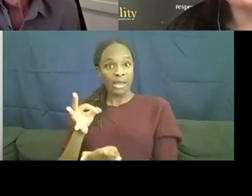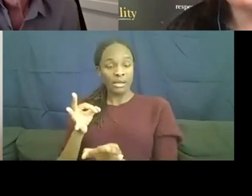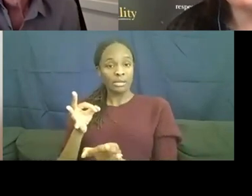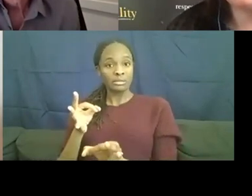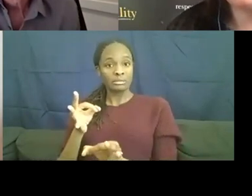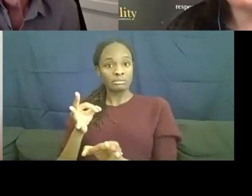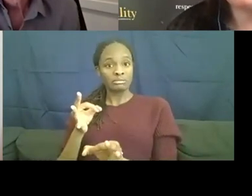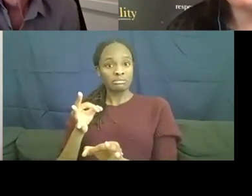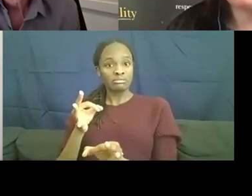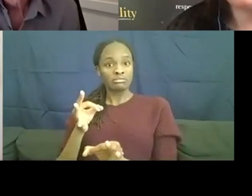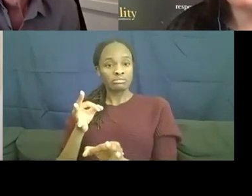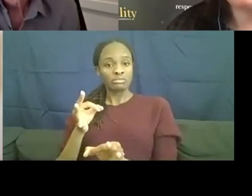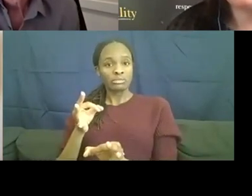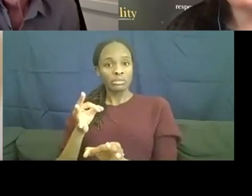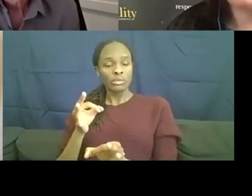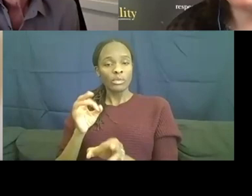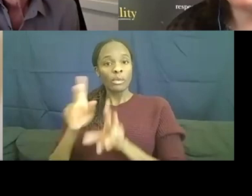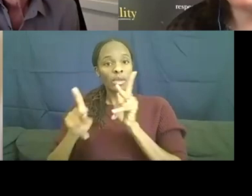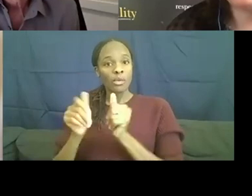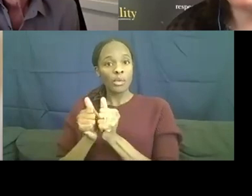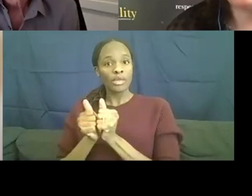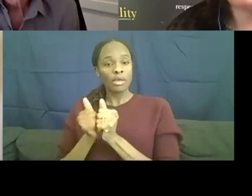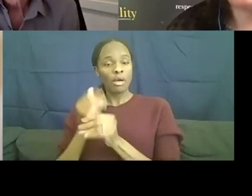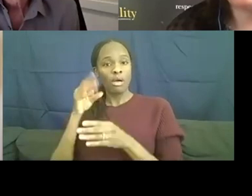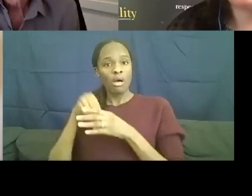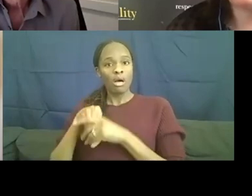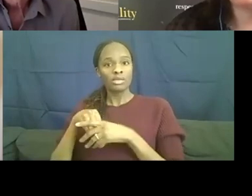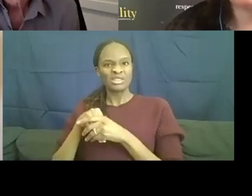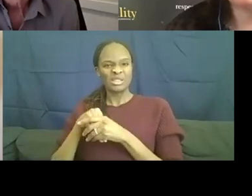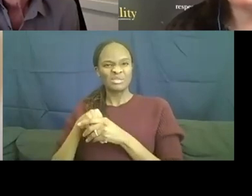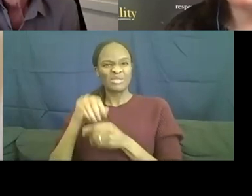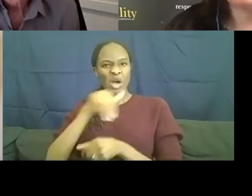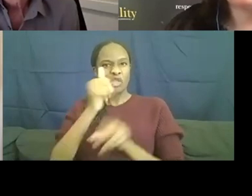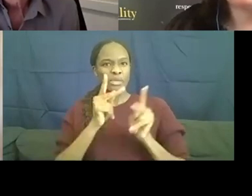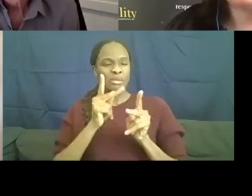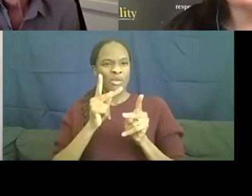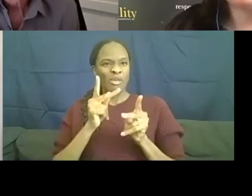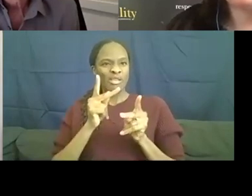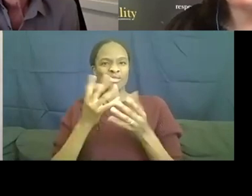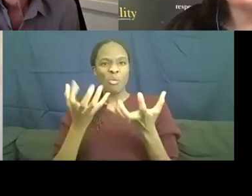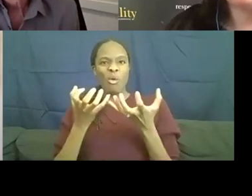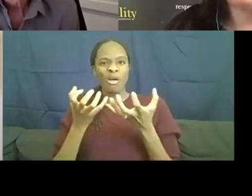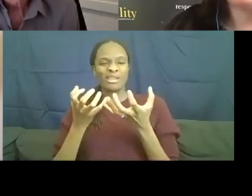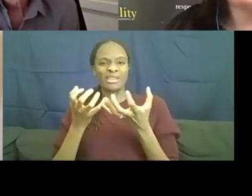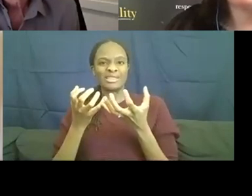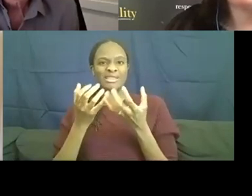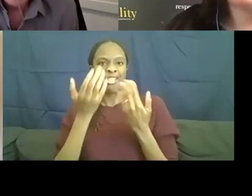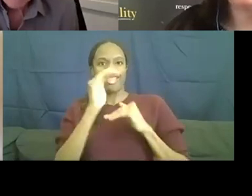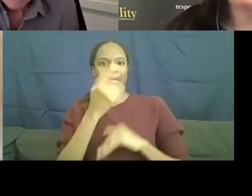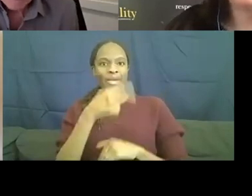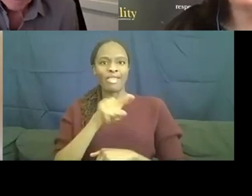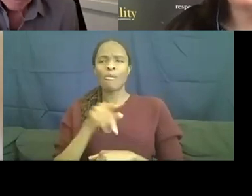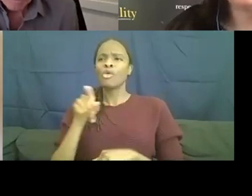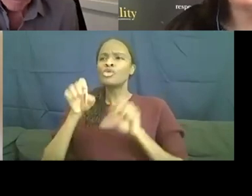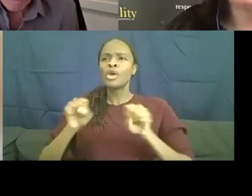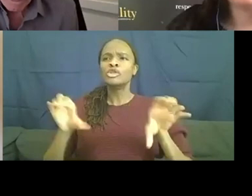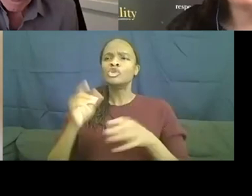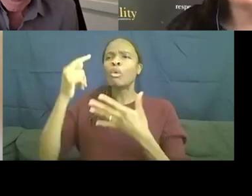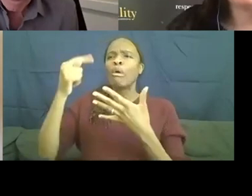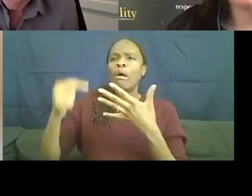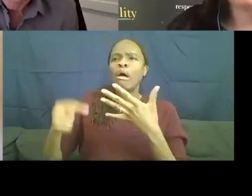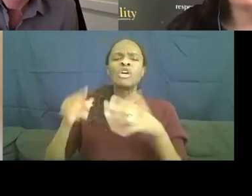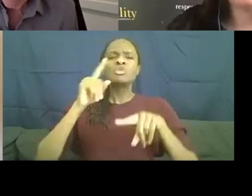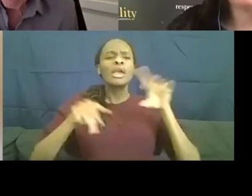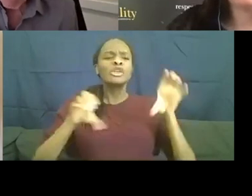people with autism would be put in a box, and this is what they could do and what they couldn't do. And we wanted to